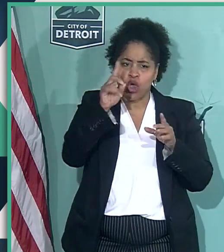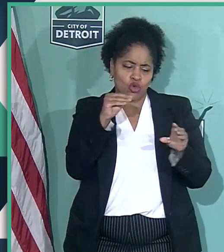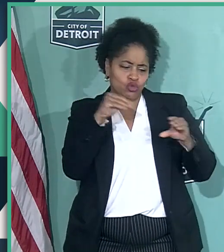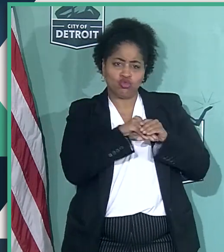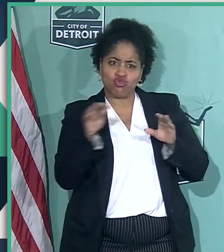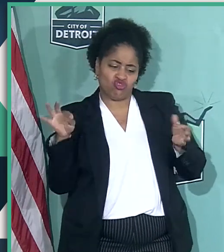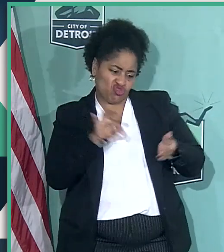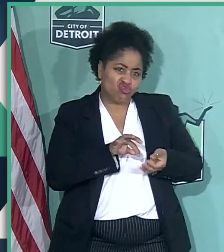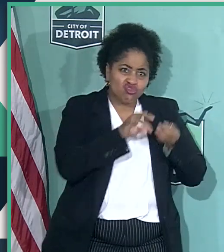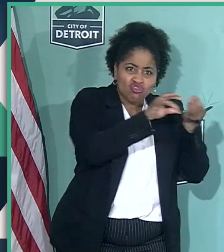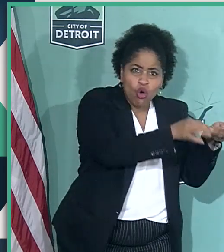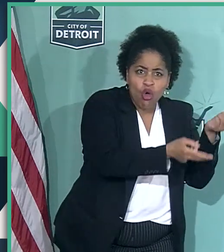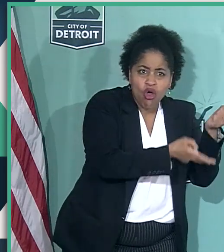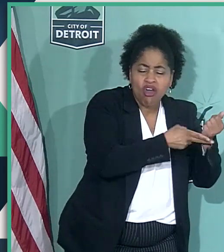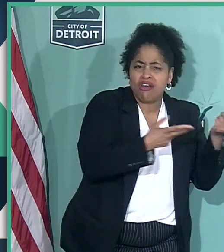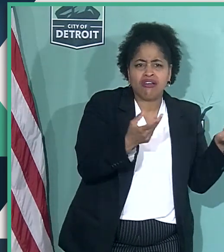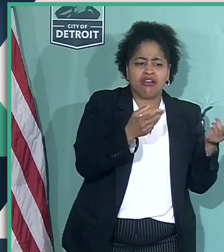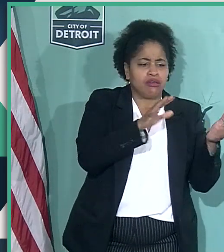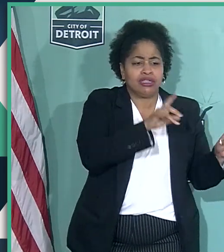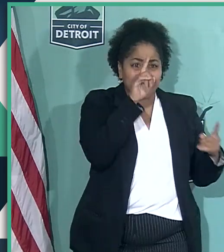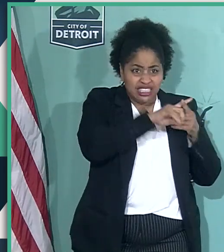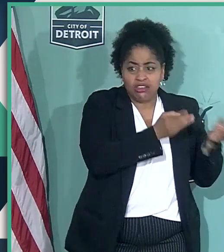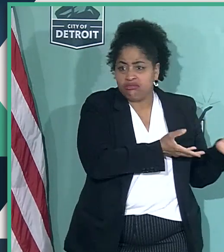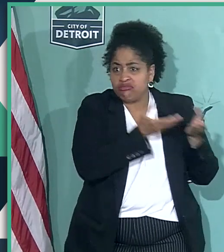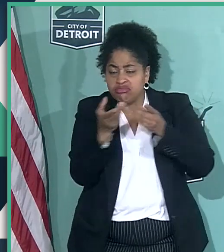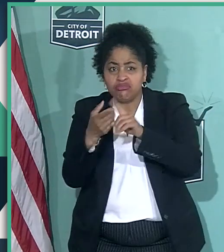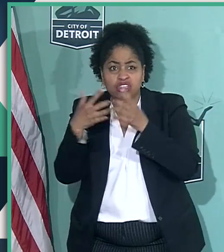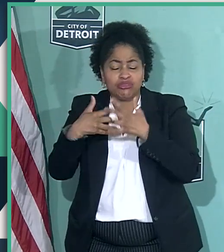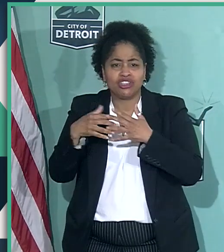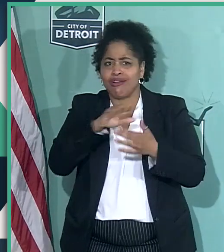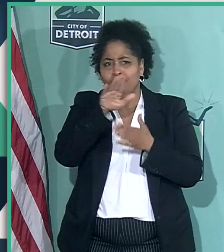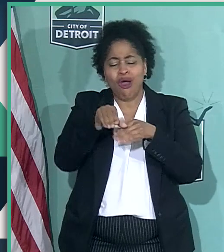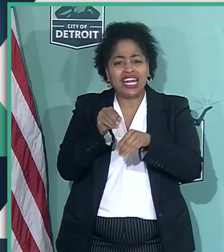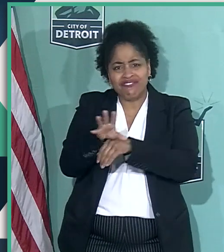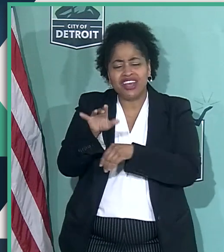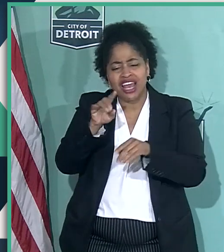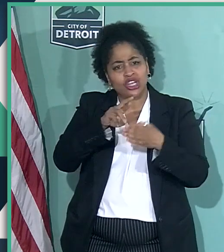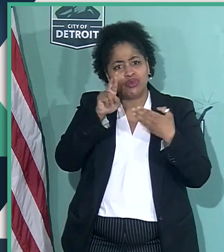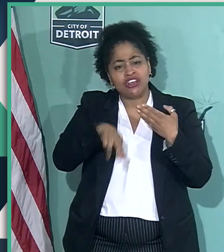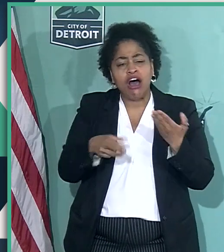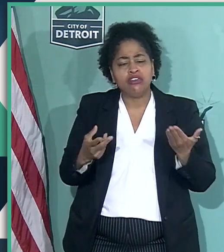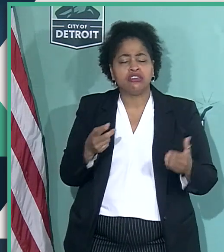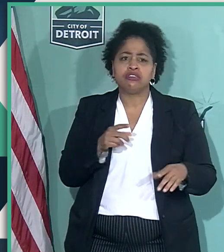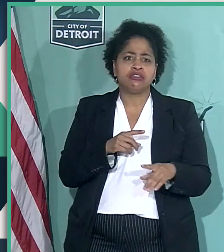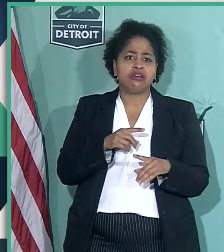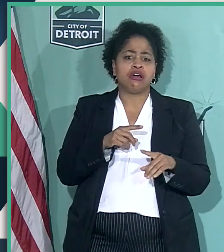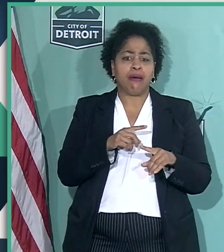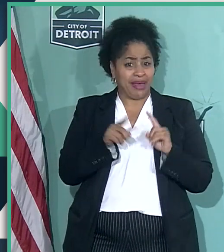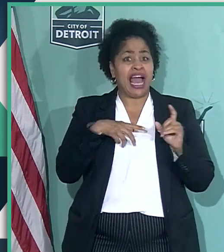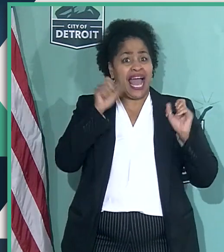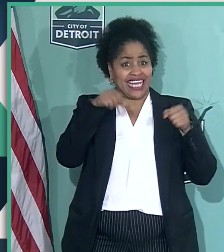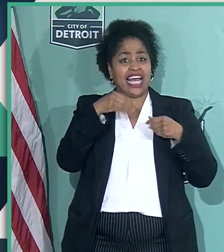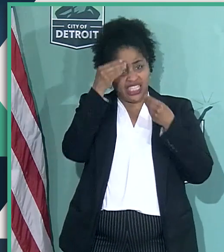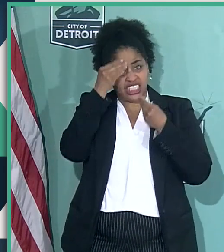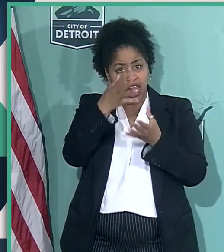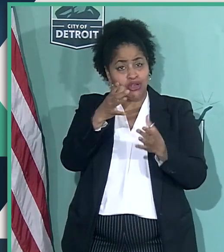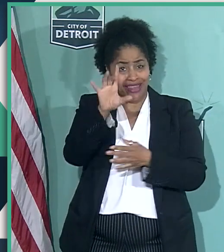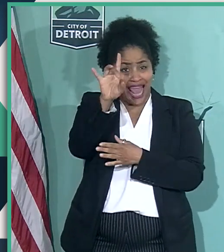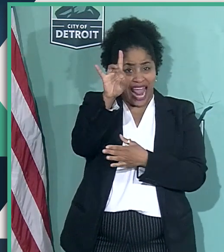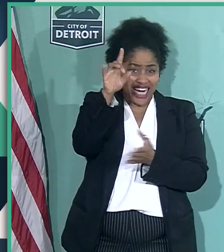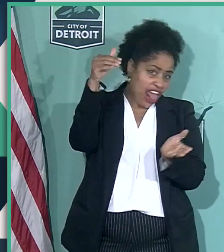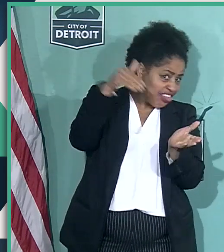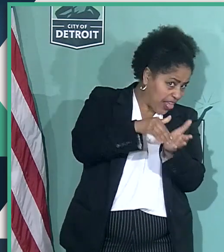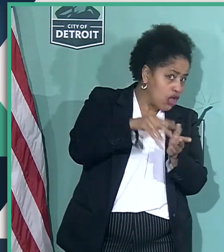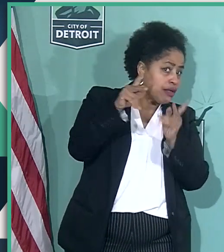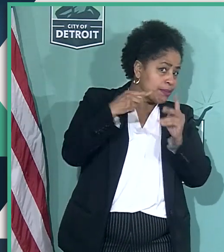outcome in addition to the machines. What I can tell you is this, that the 8,000 people that we